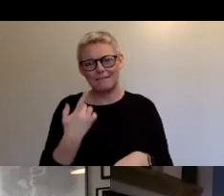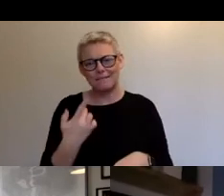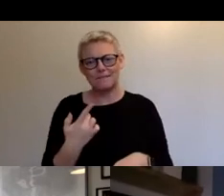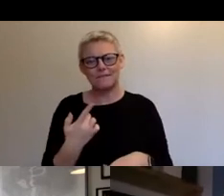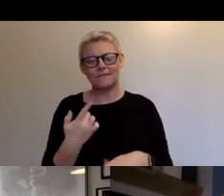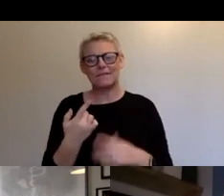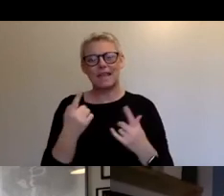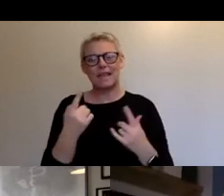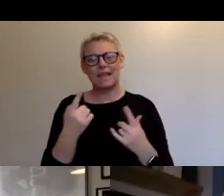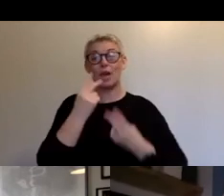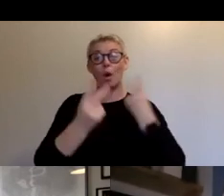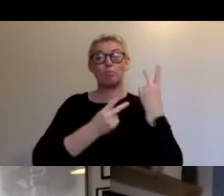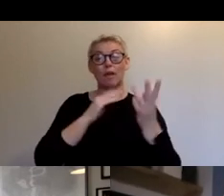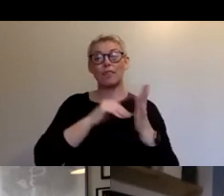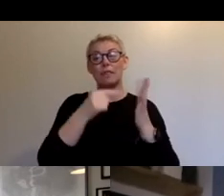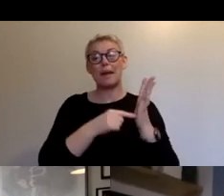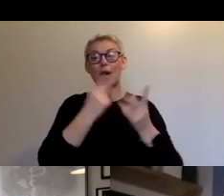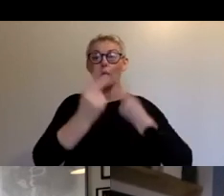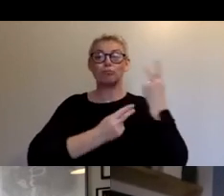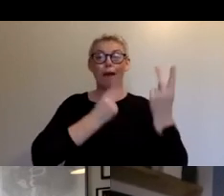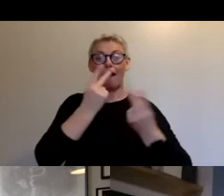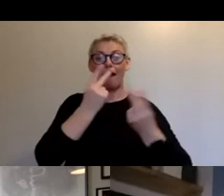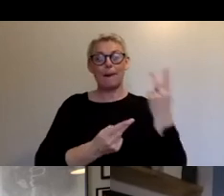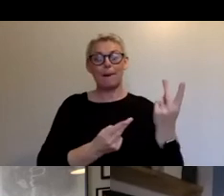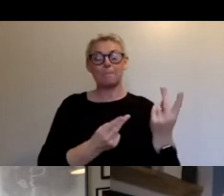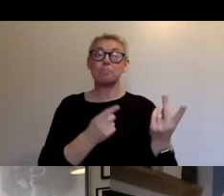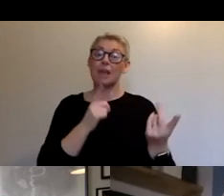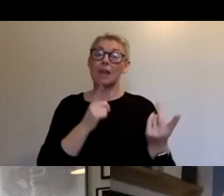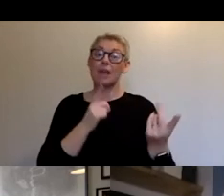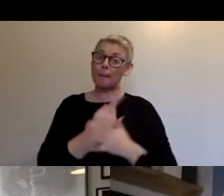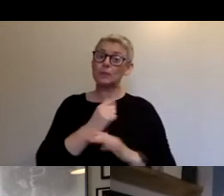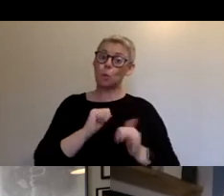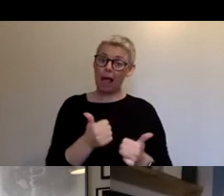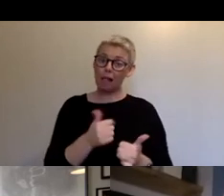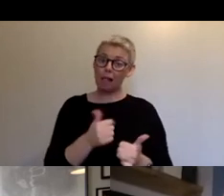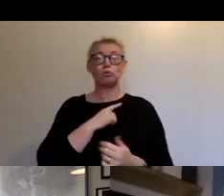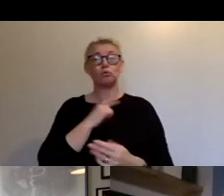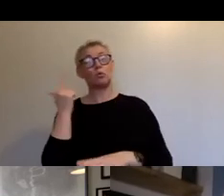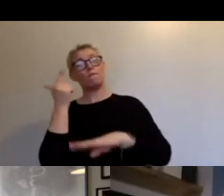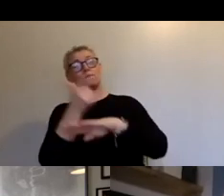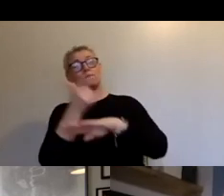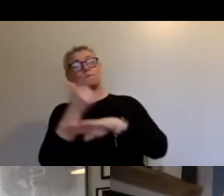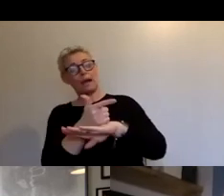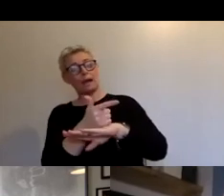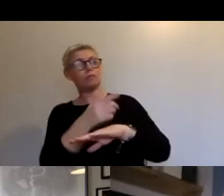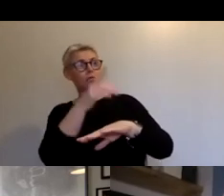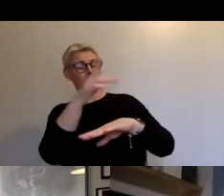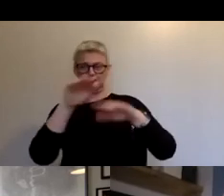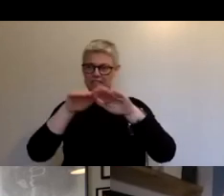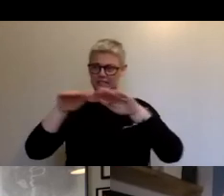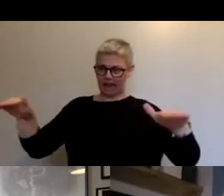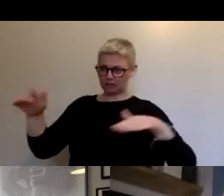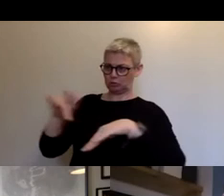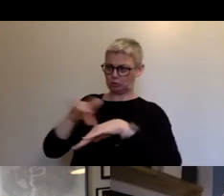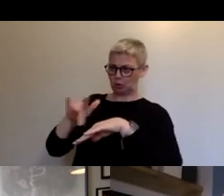you're filming a show that happens on a proscenium March stage and you're putting it into a cinema where audiences gathered together and they're watching a thing on a cinema